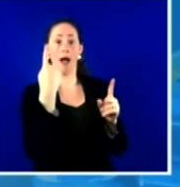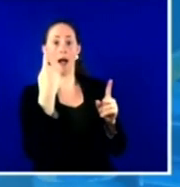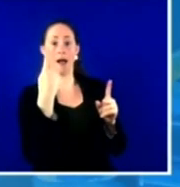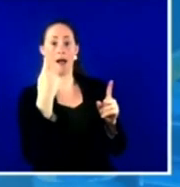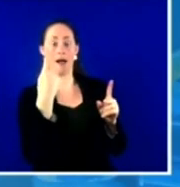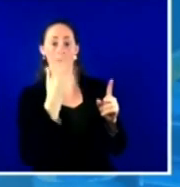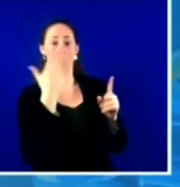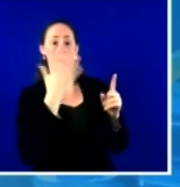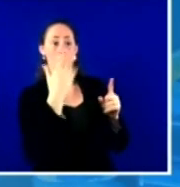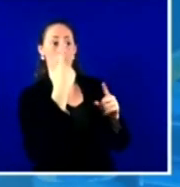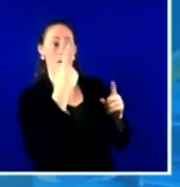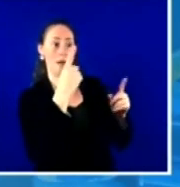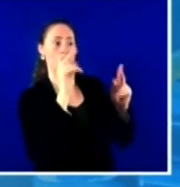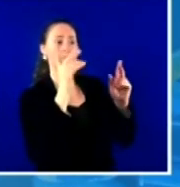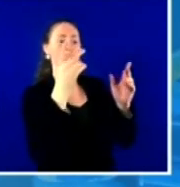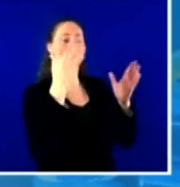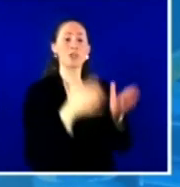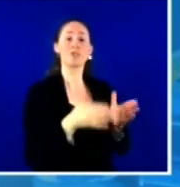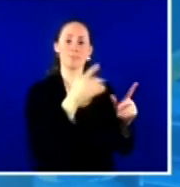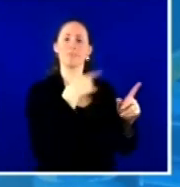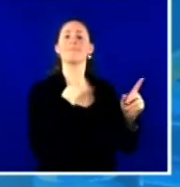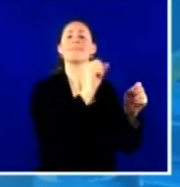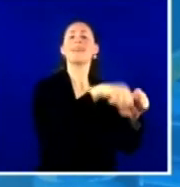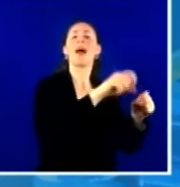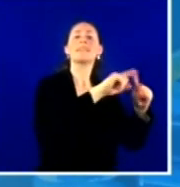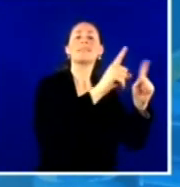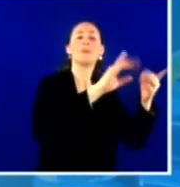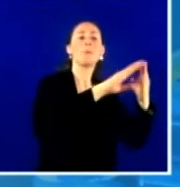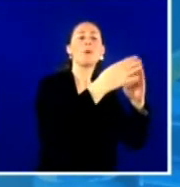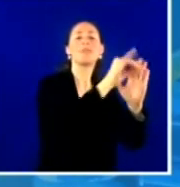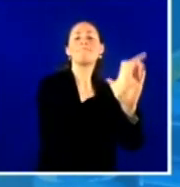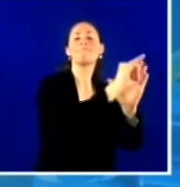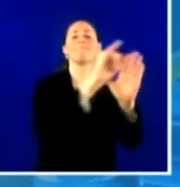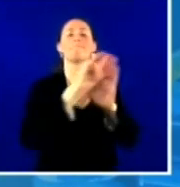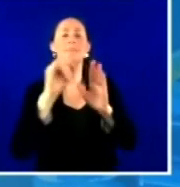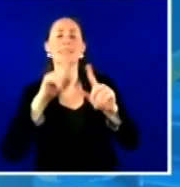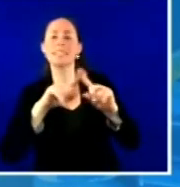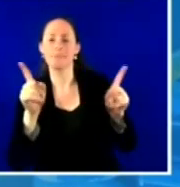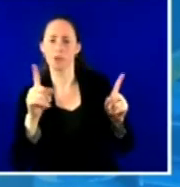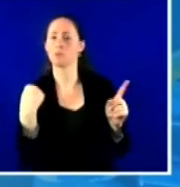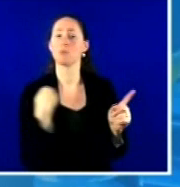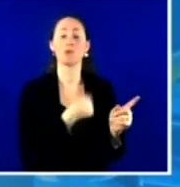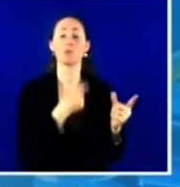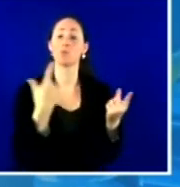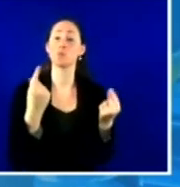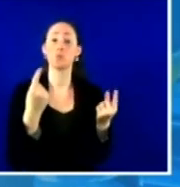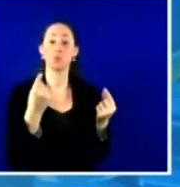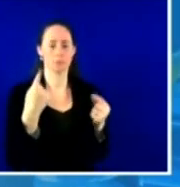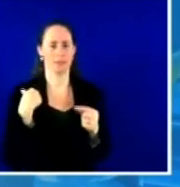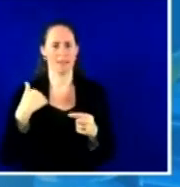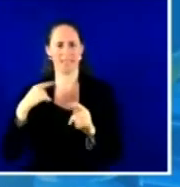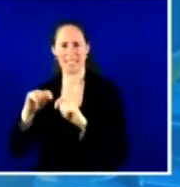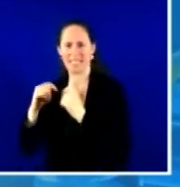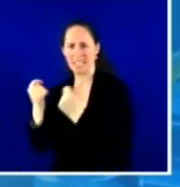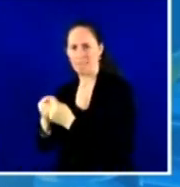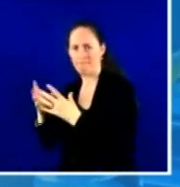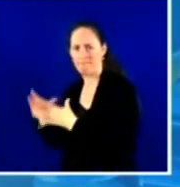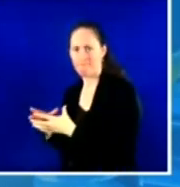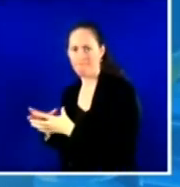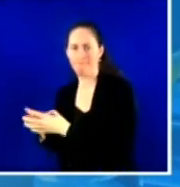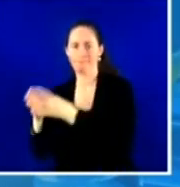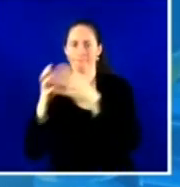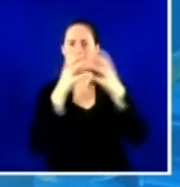So we sent out, for example, vaccination teams to the homes of our homebound veterans so that they could get